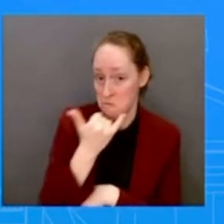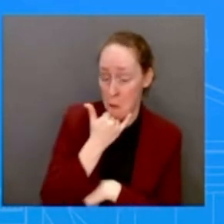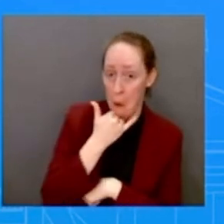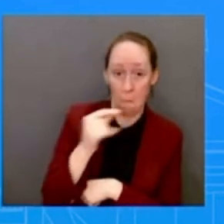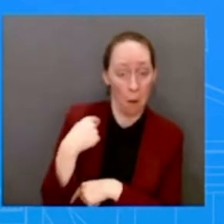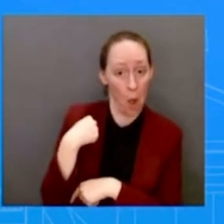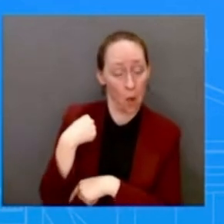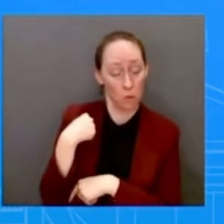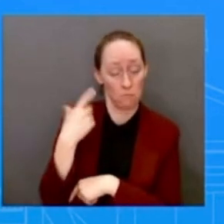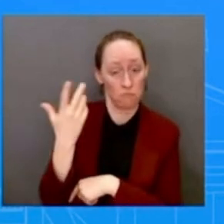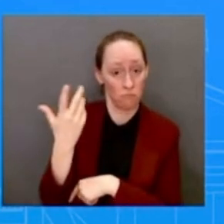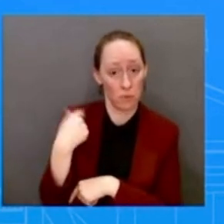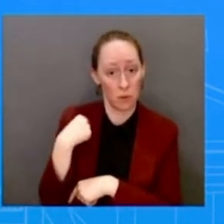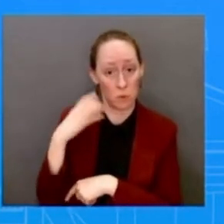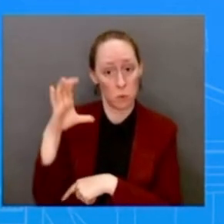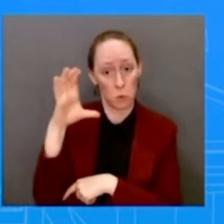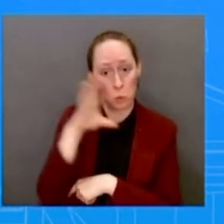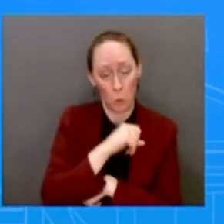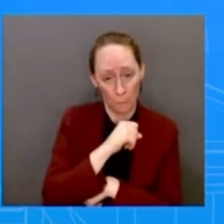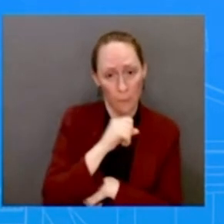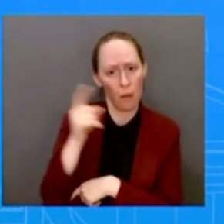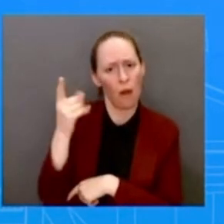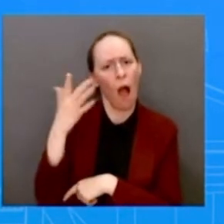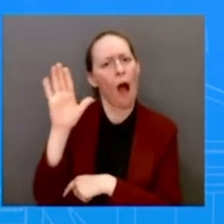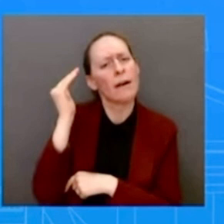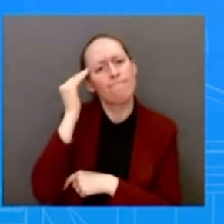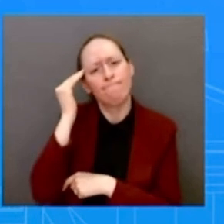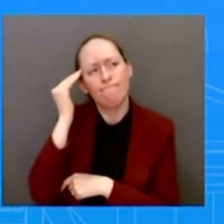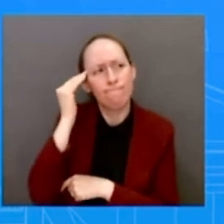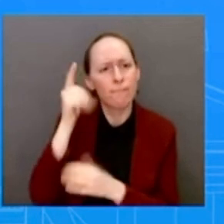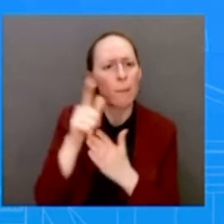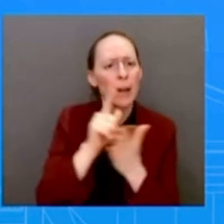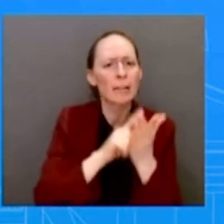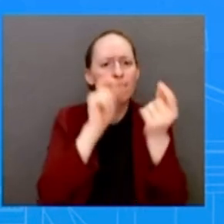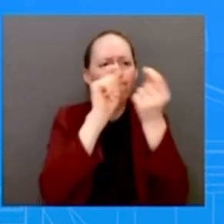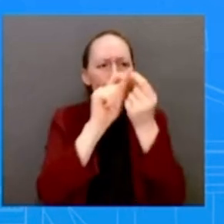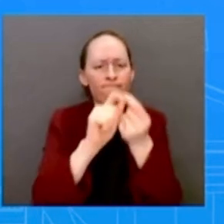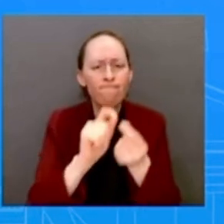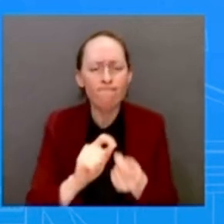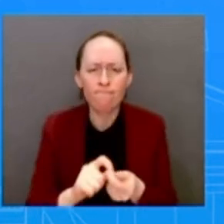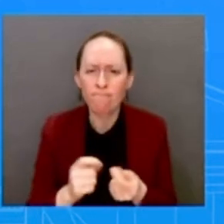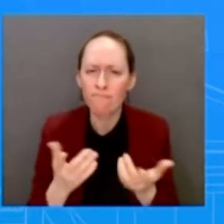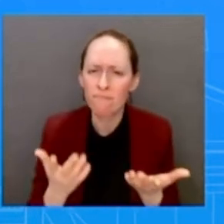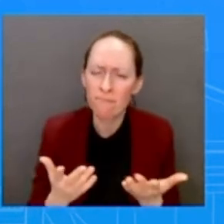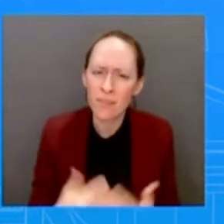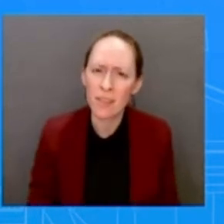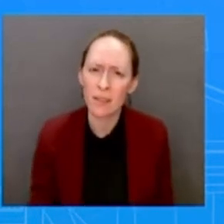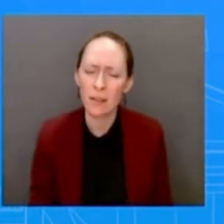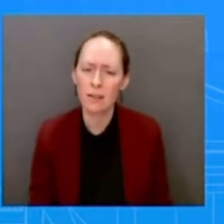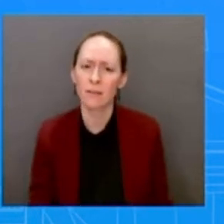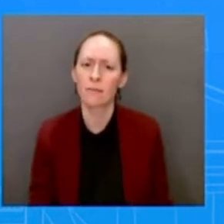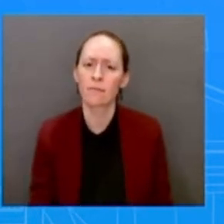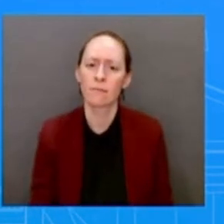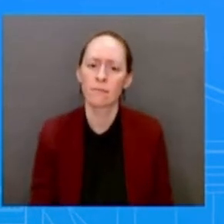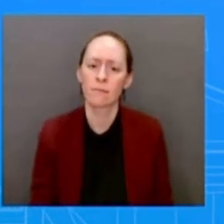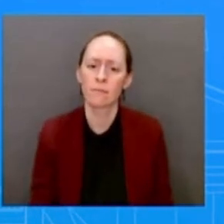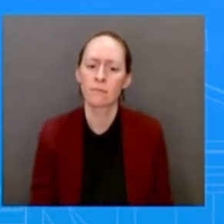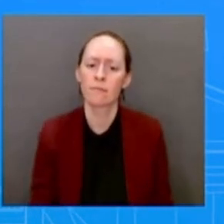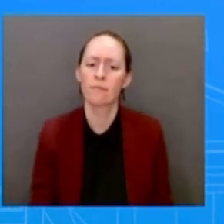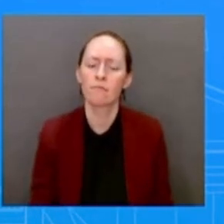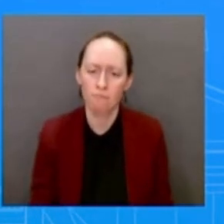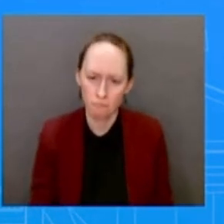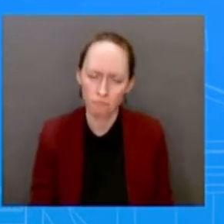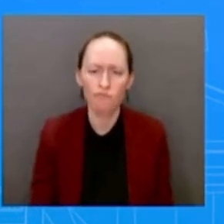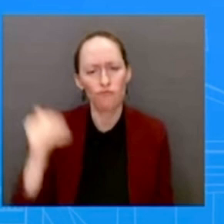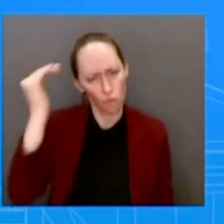proposing. We were aware of what the council were proposing. What we're saying was that we wanted to make